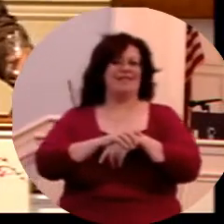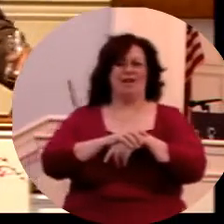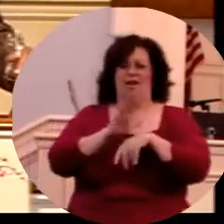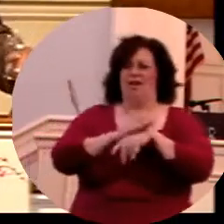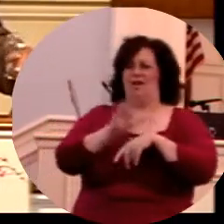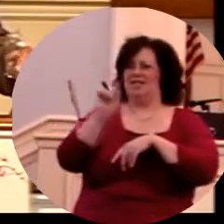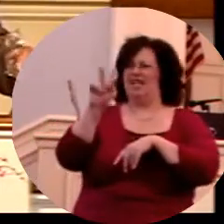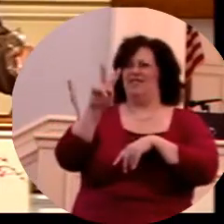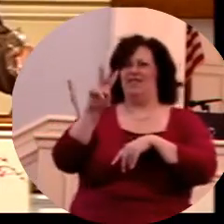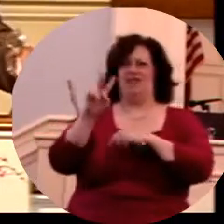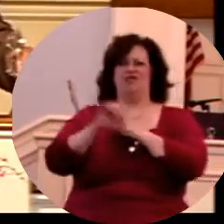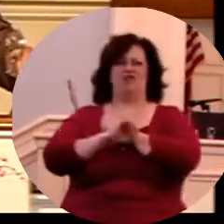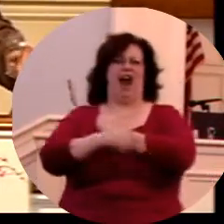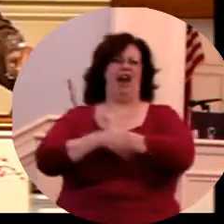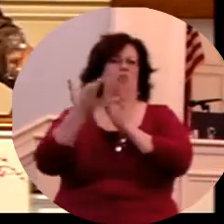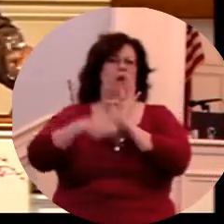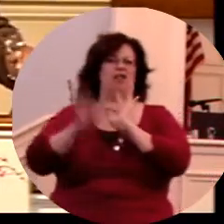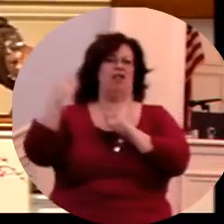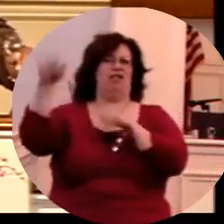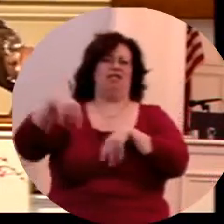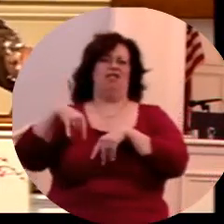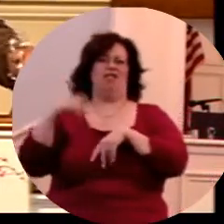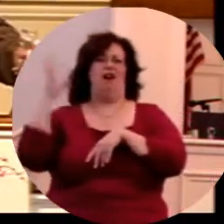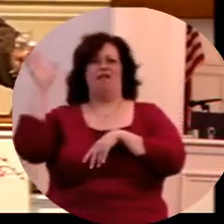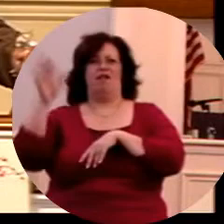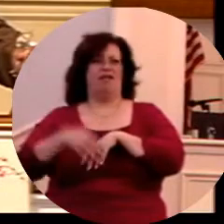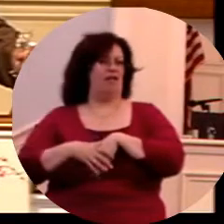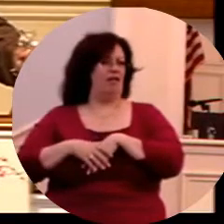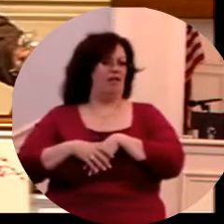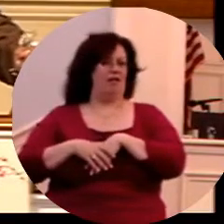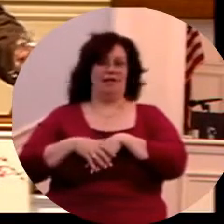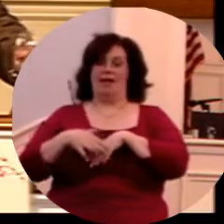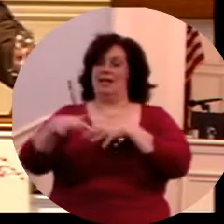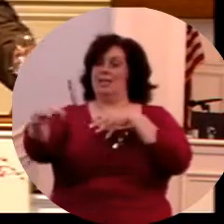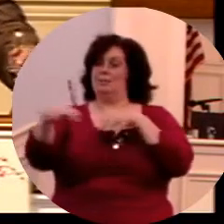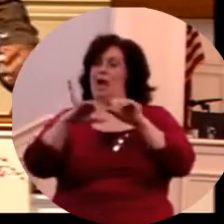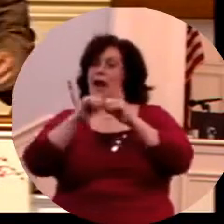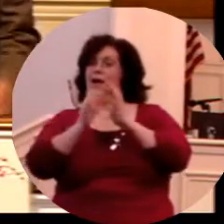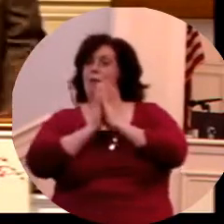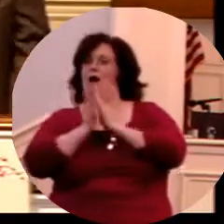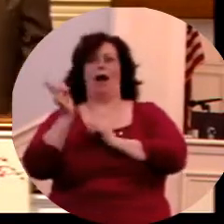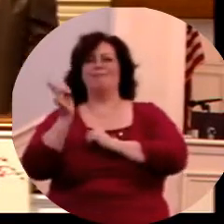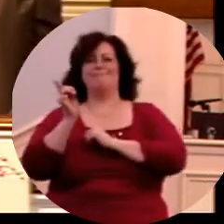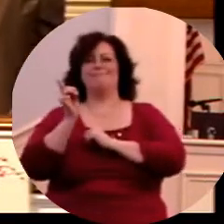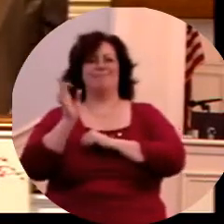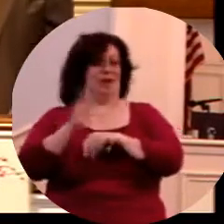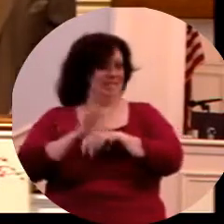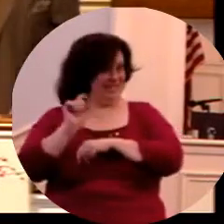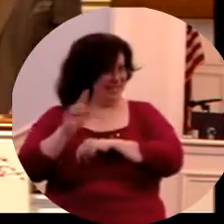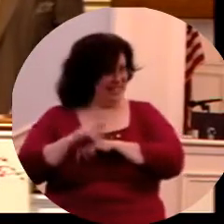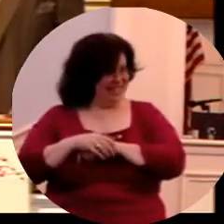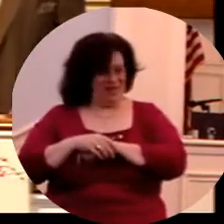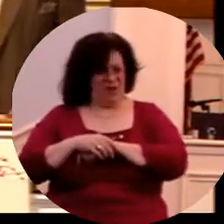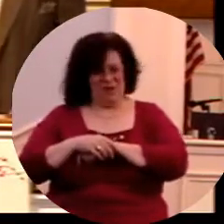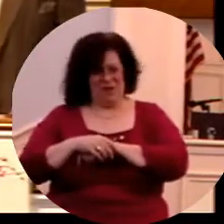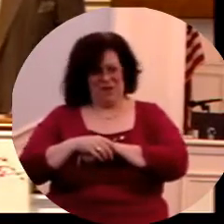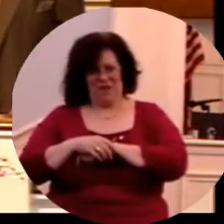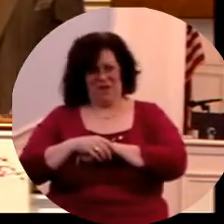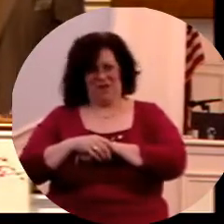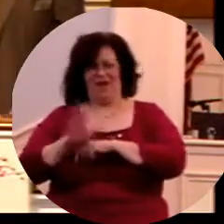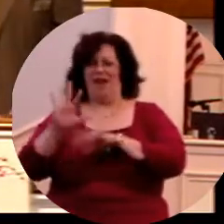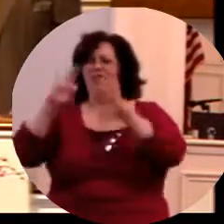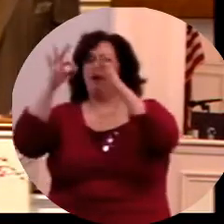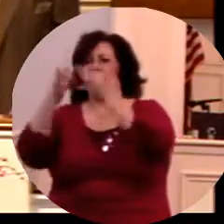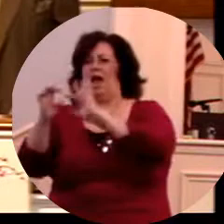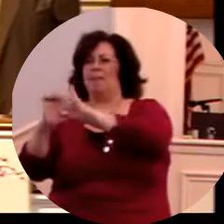all this trashy bunch on TV and stuff, they're not about praying. That's setting the example today, people how they